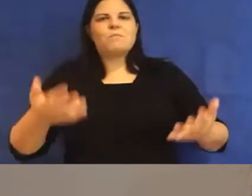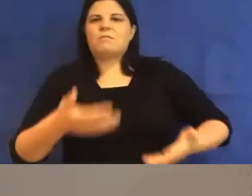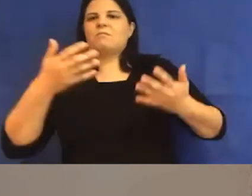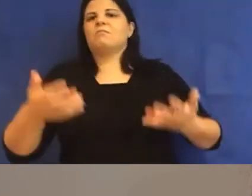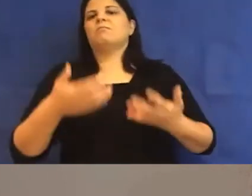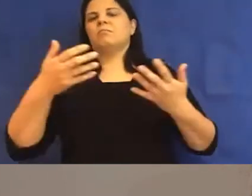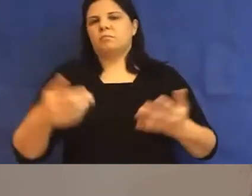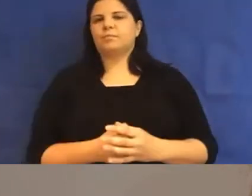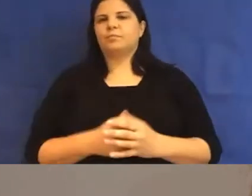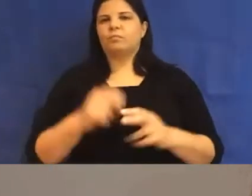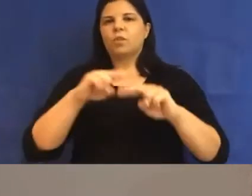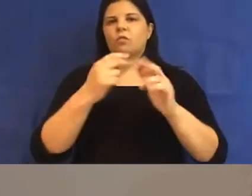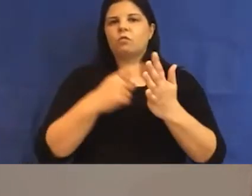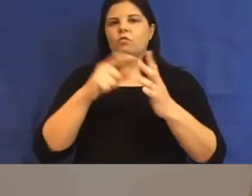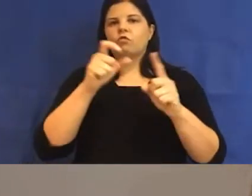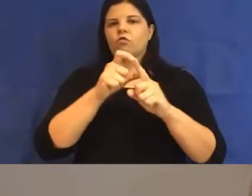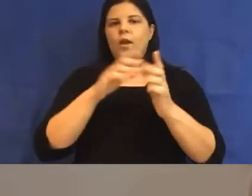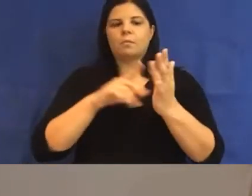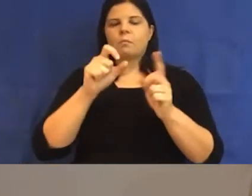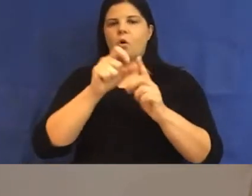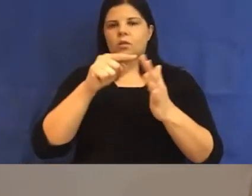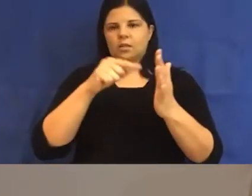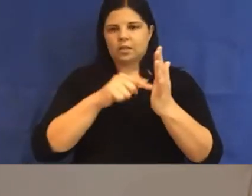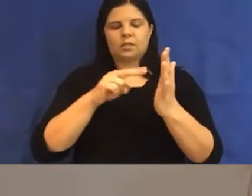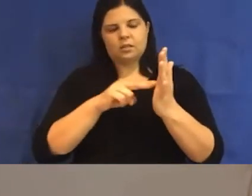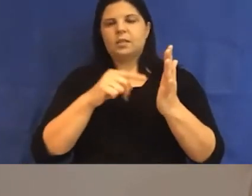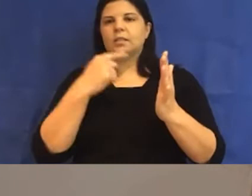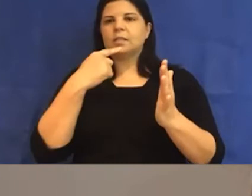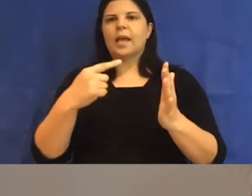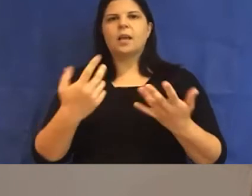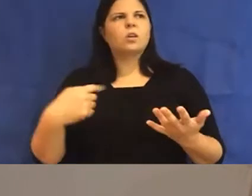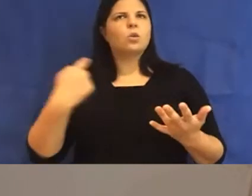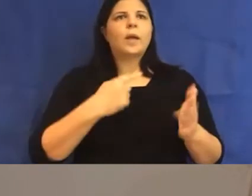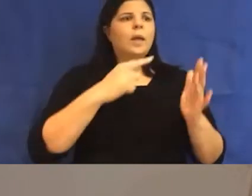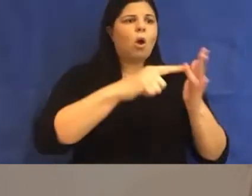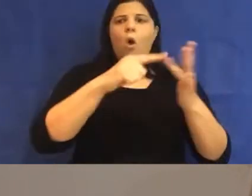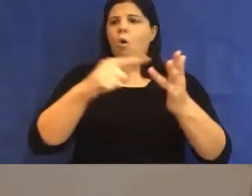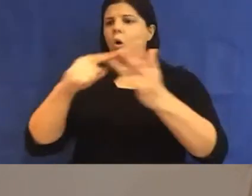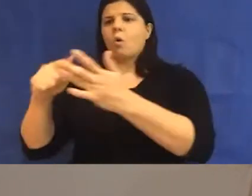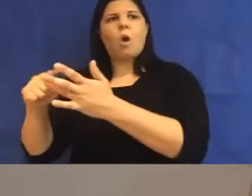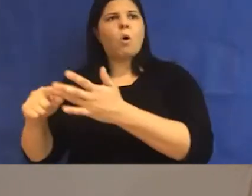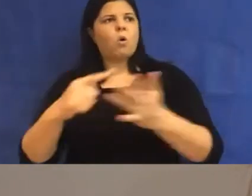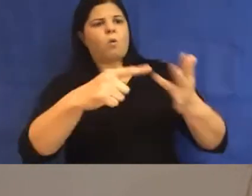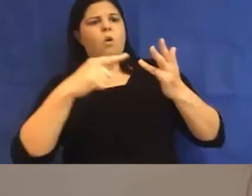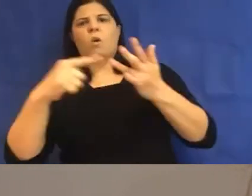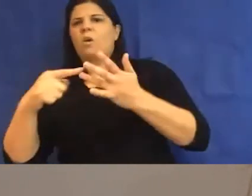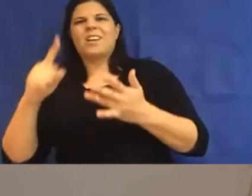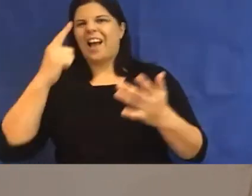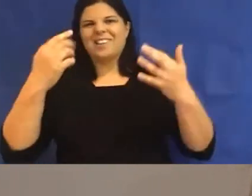Fred Moten writes, you can't count how much we owe one another. It's not countable. It doesn't even work that way.